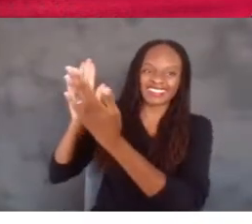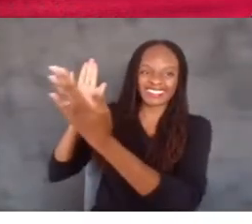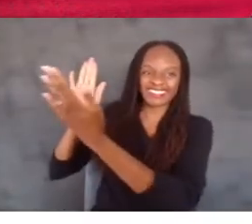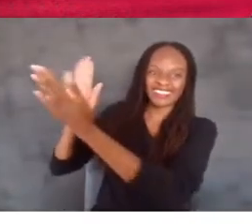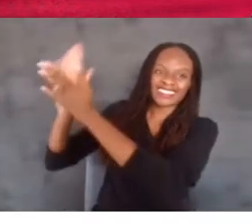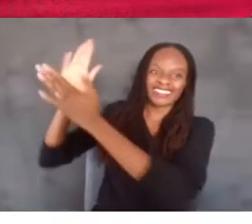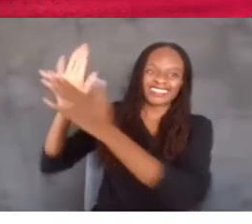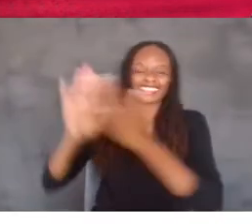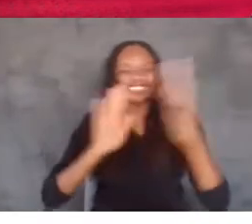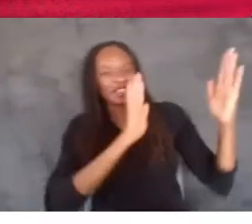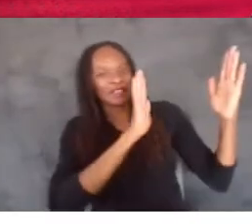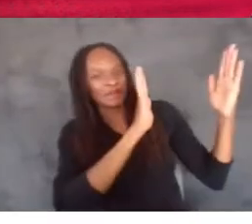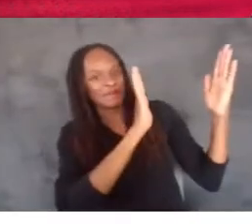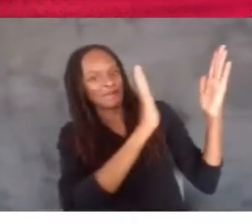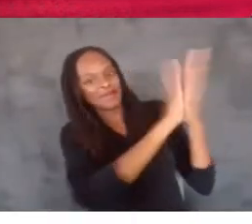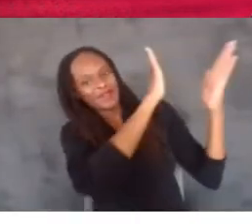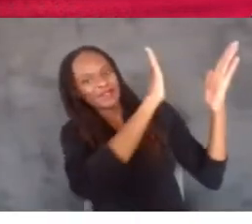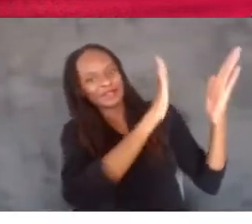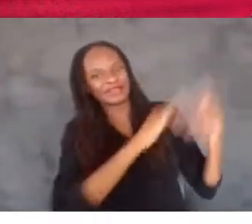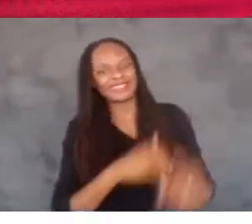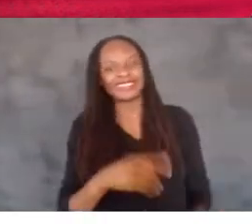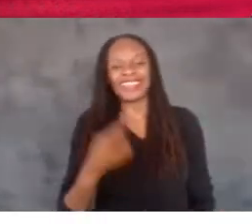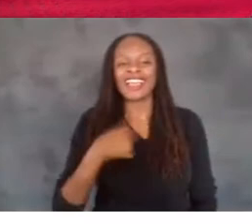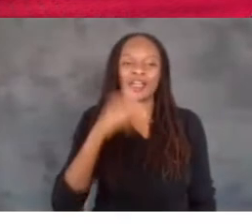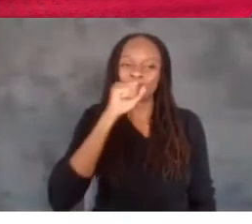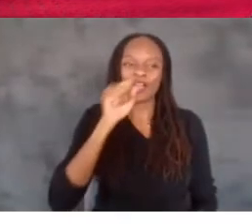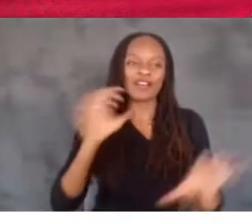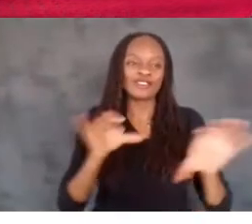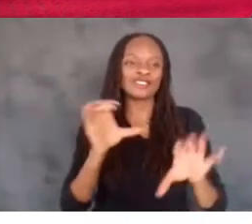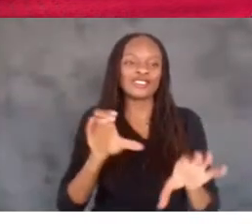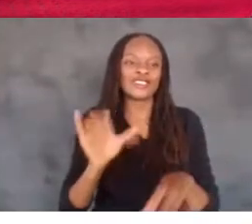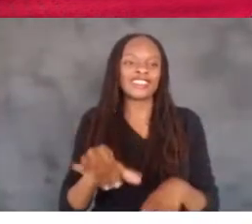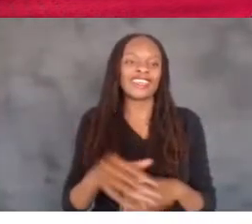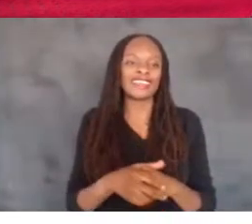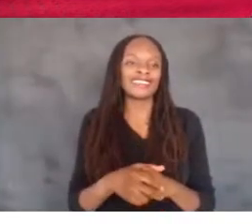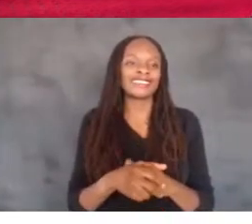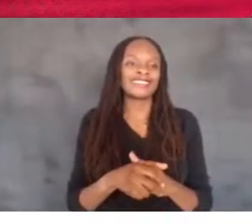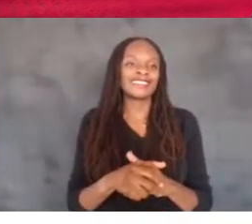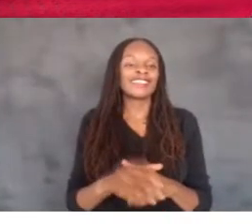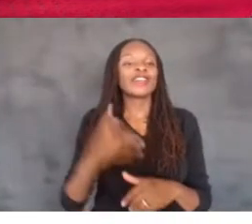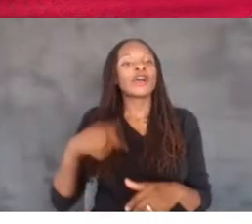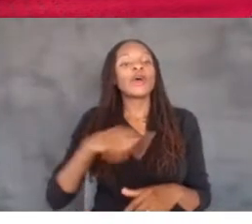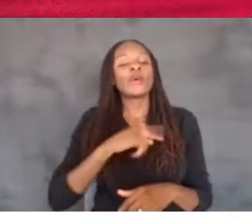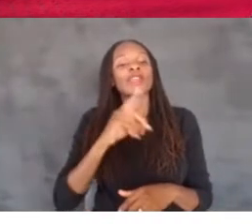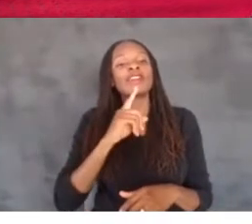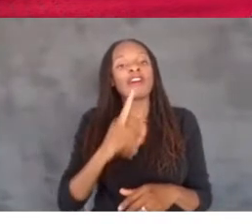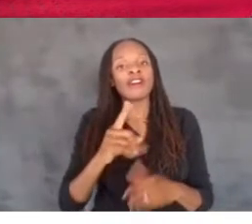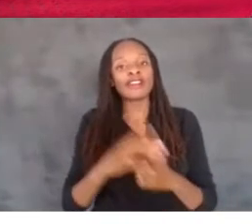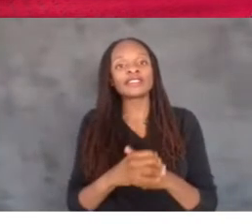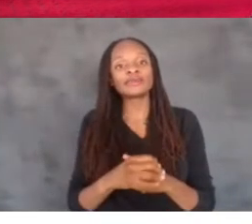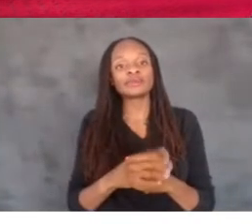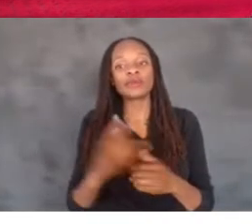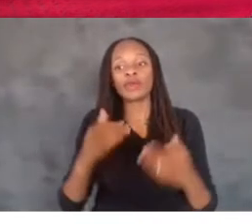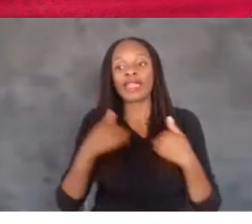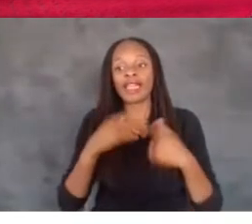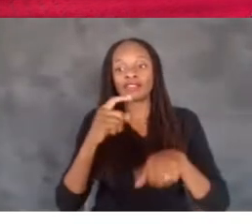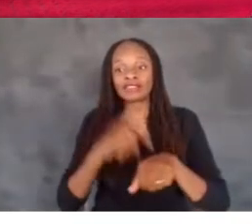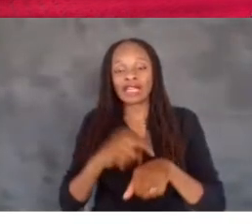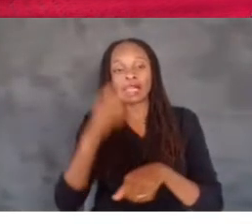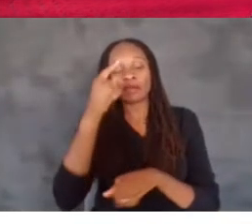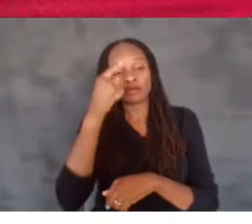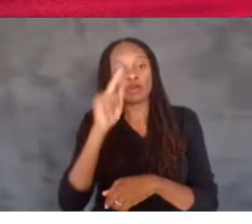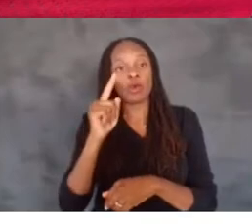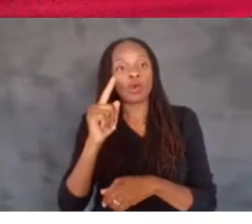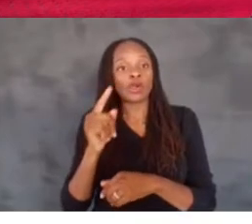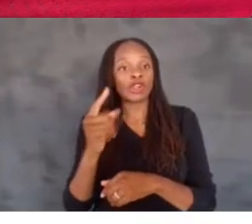Boom. I love doing that. I love doing that. You know, we are we have time still for a